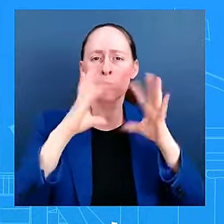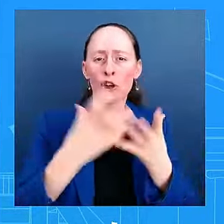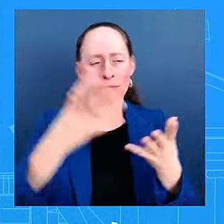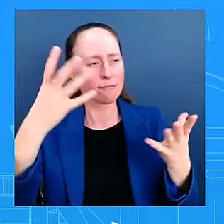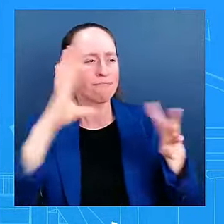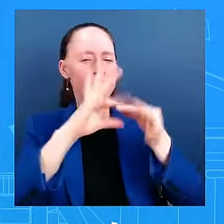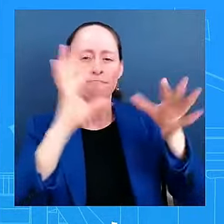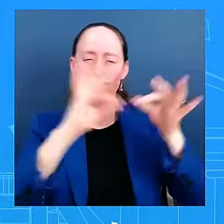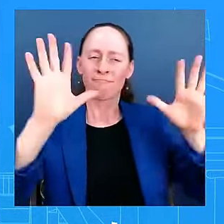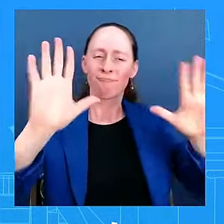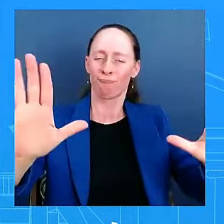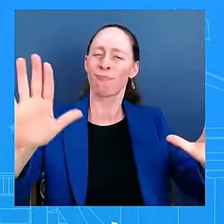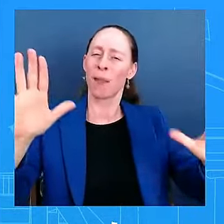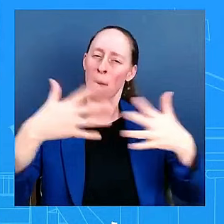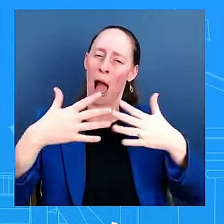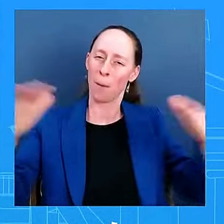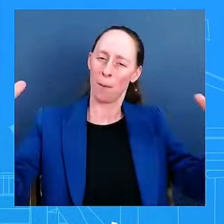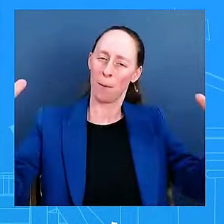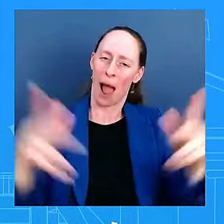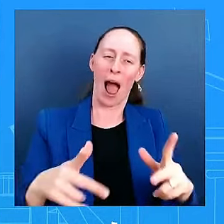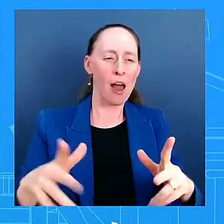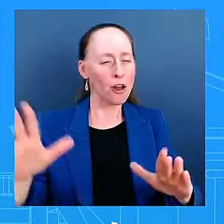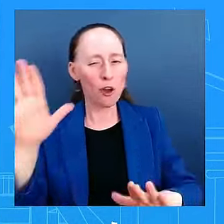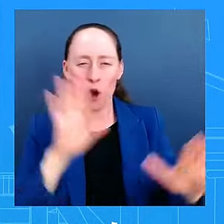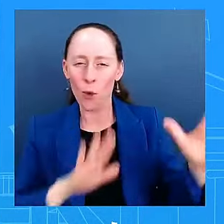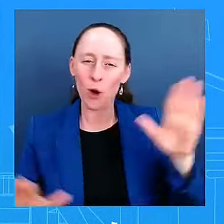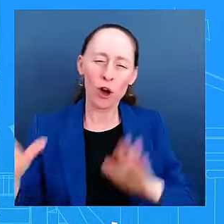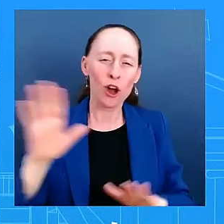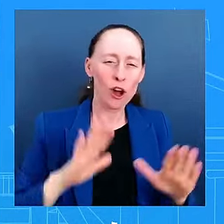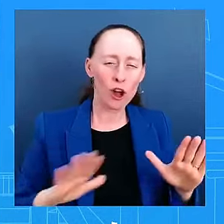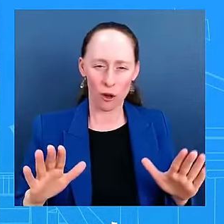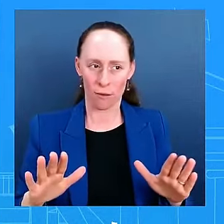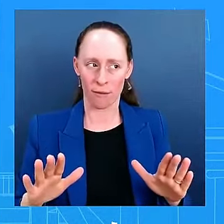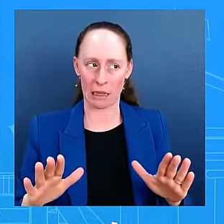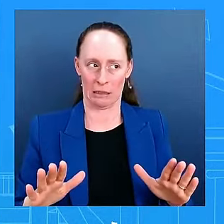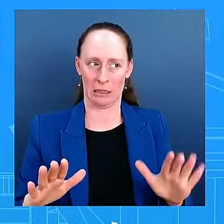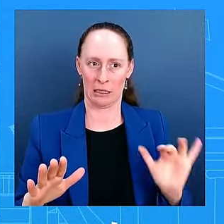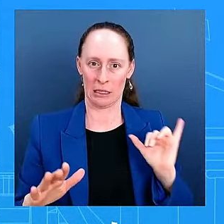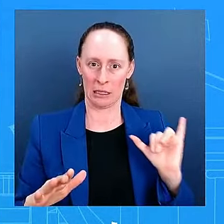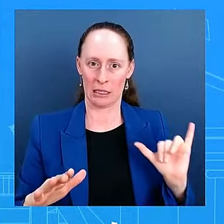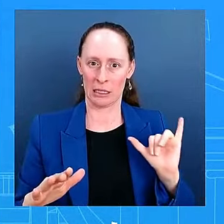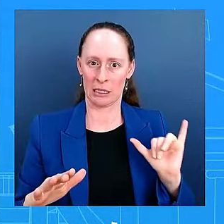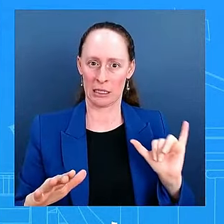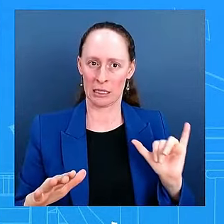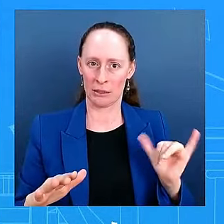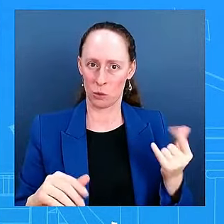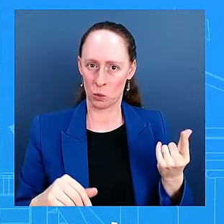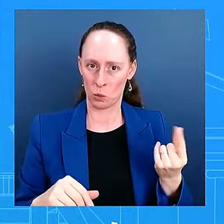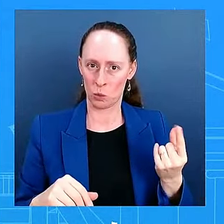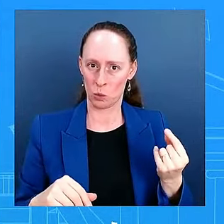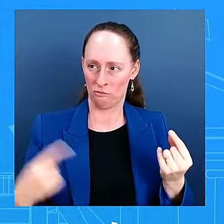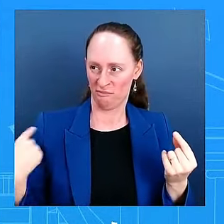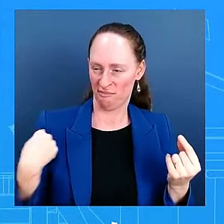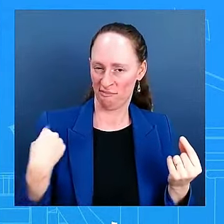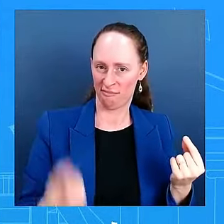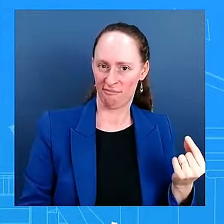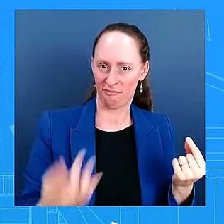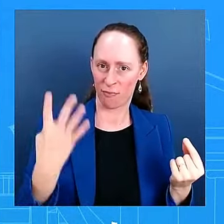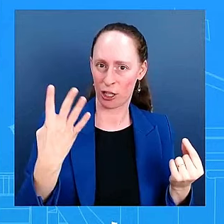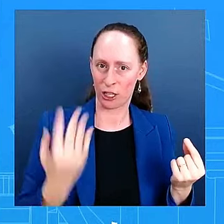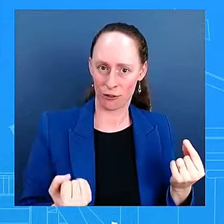The world now has that answer. was four years and two days. Does the president feel like he has let down America's allies and partners